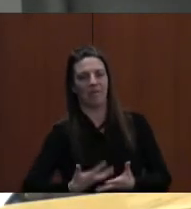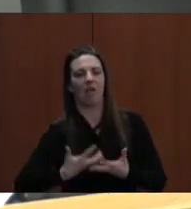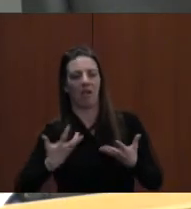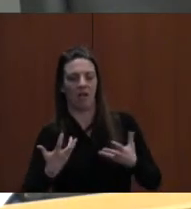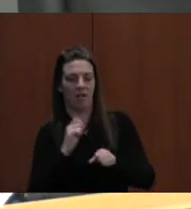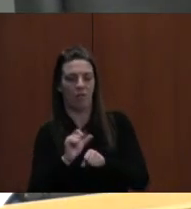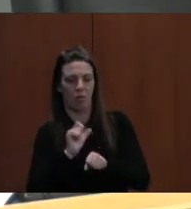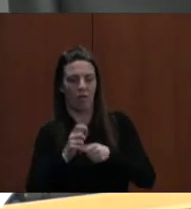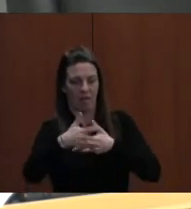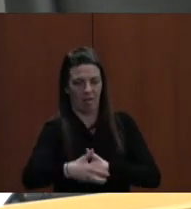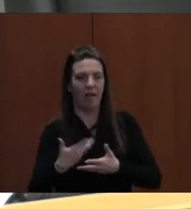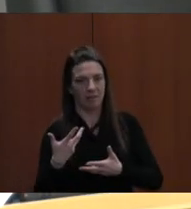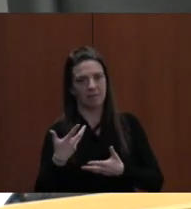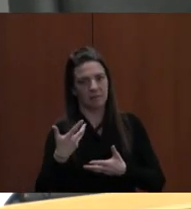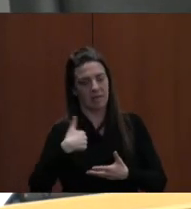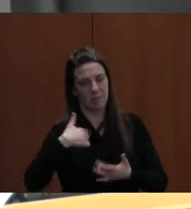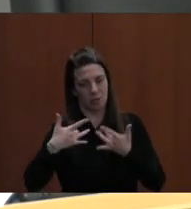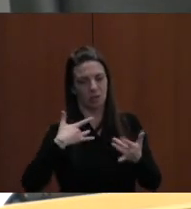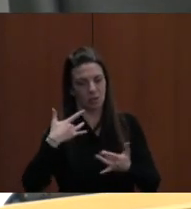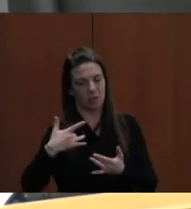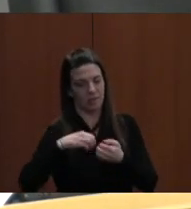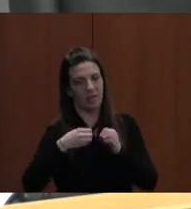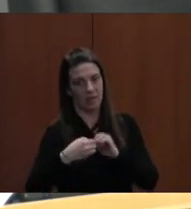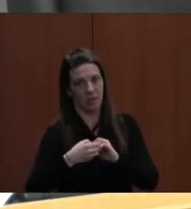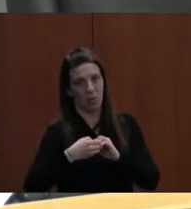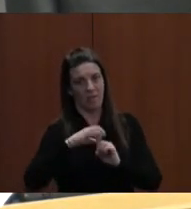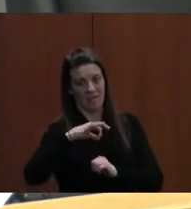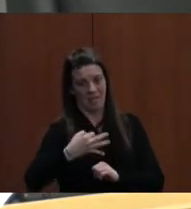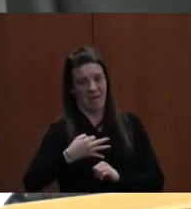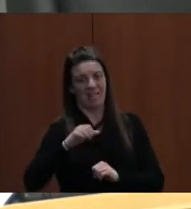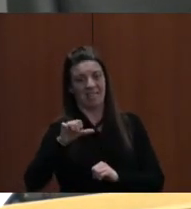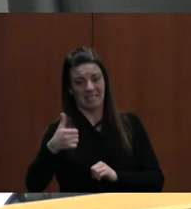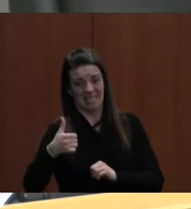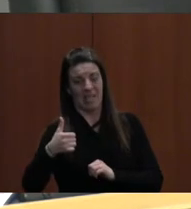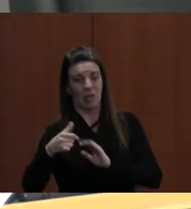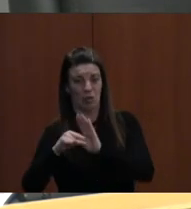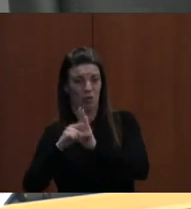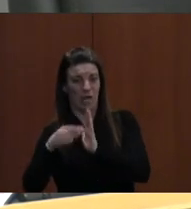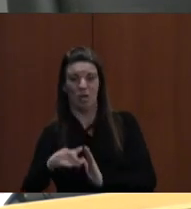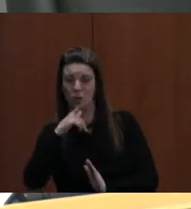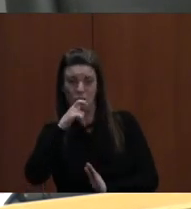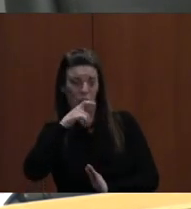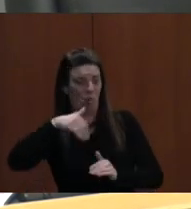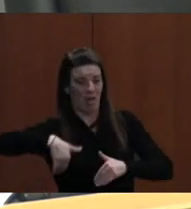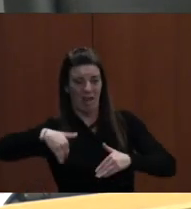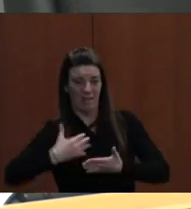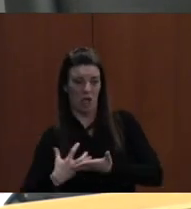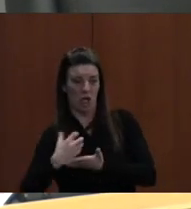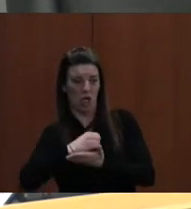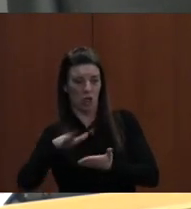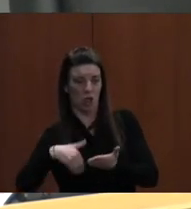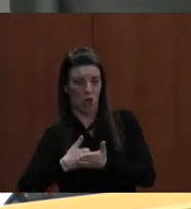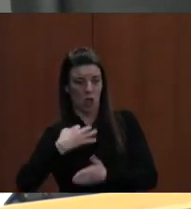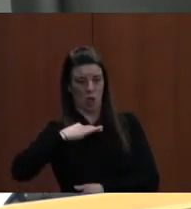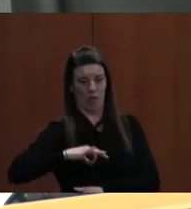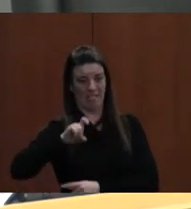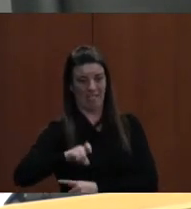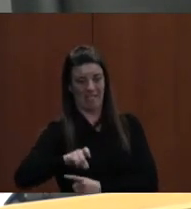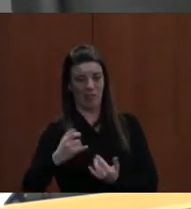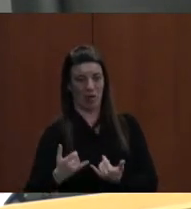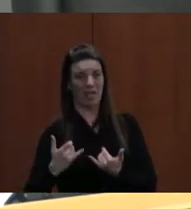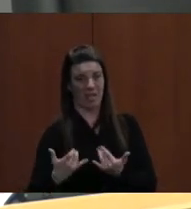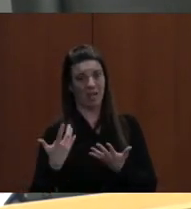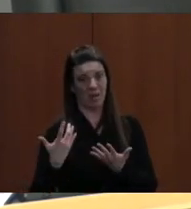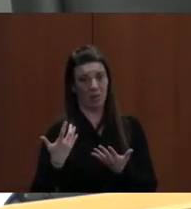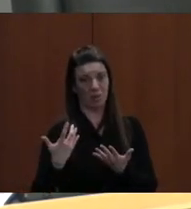of years because I'm concerned about the number of ninth, tenth graders that haven't earned their credits at this point. So we could see a ripple from COVID for